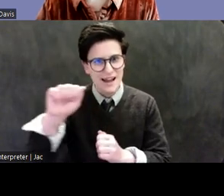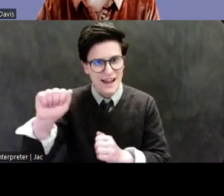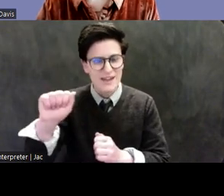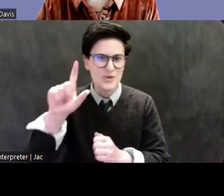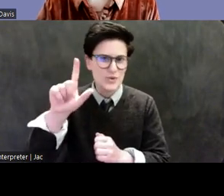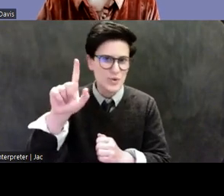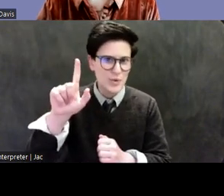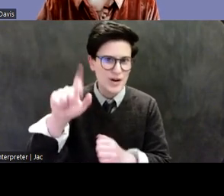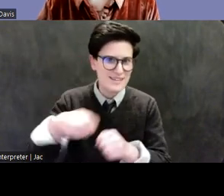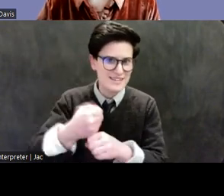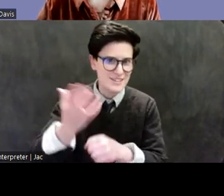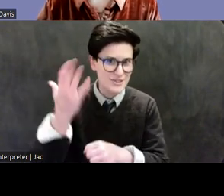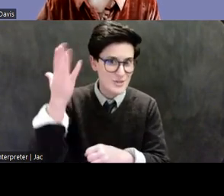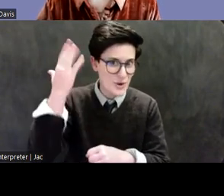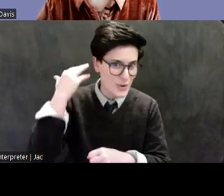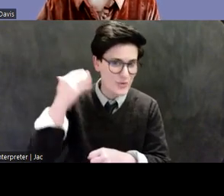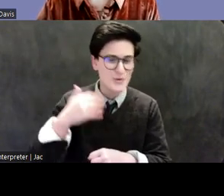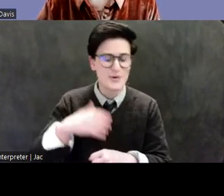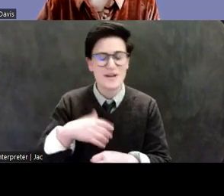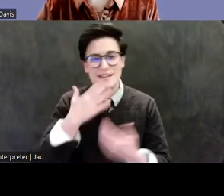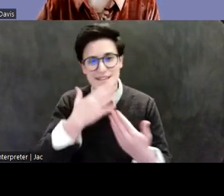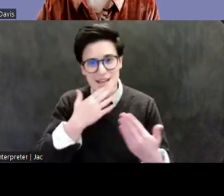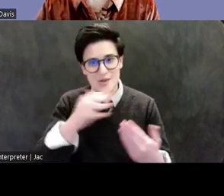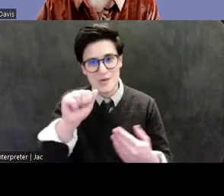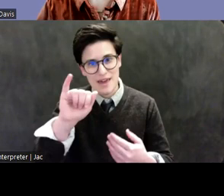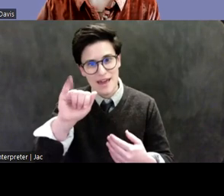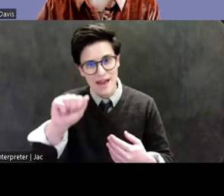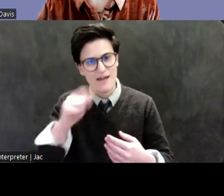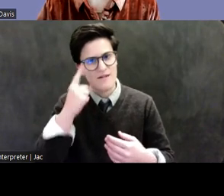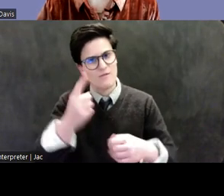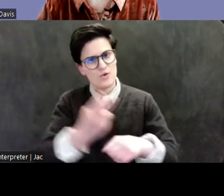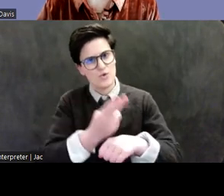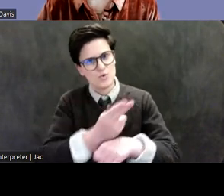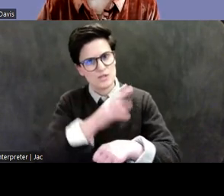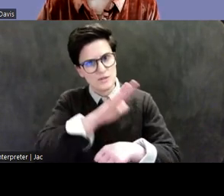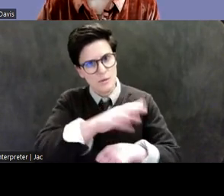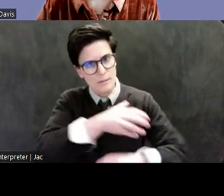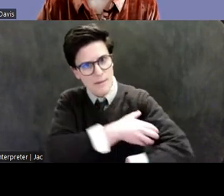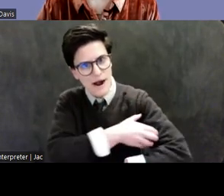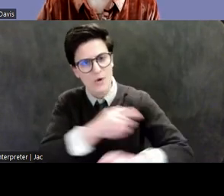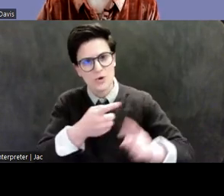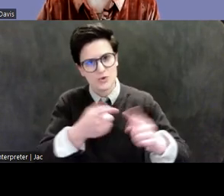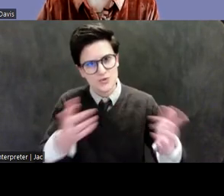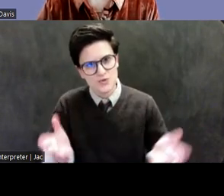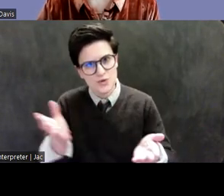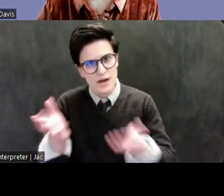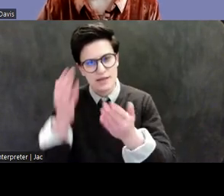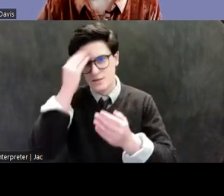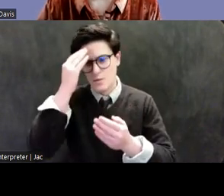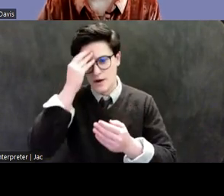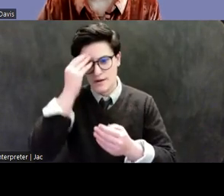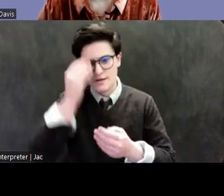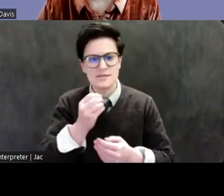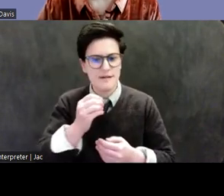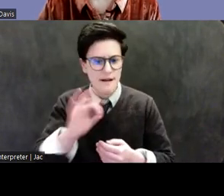to the AIA for using your platform, your great platform, to raise awareness of antiquities, looting, and trafficking through lectures